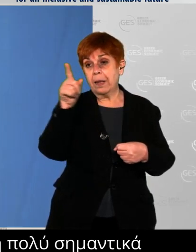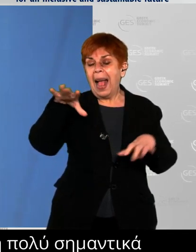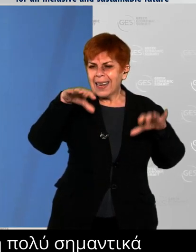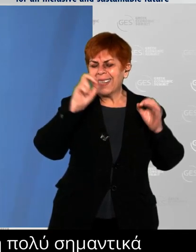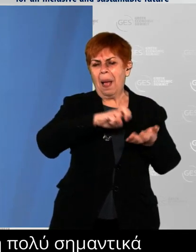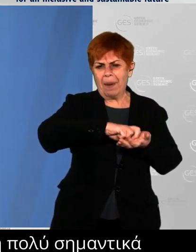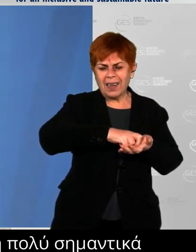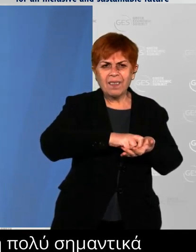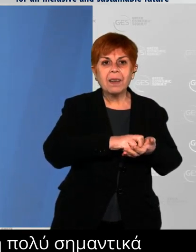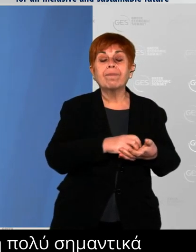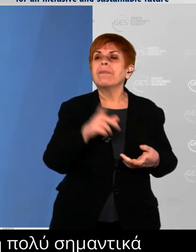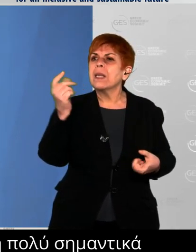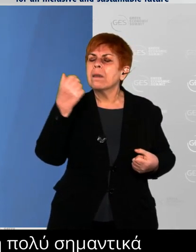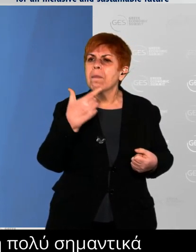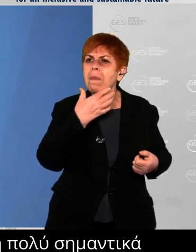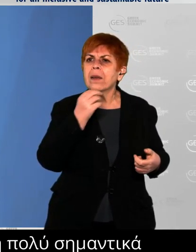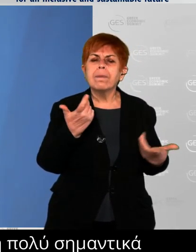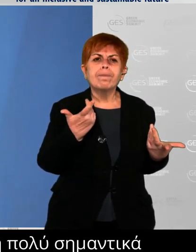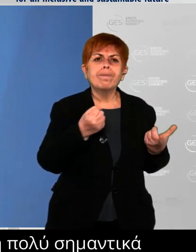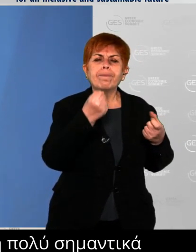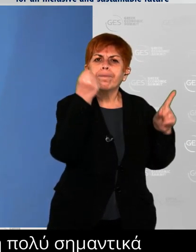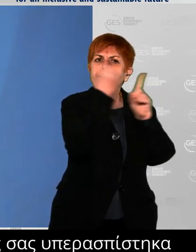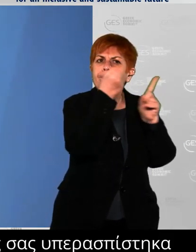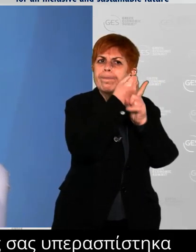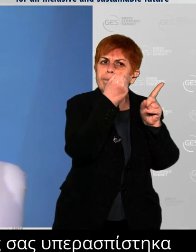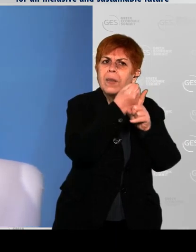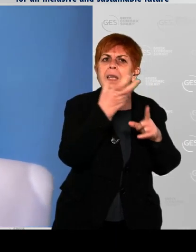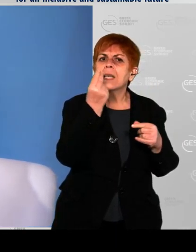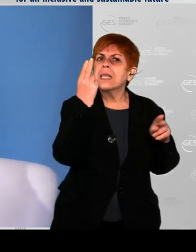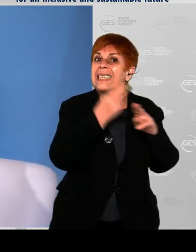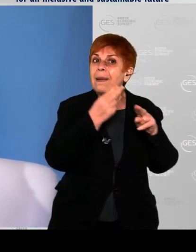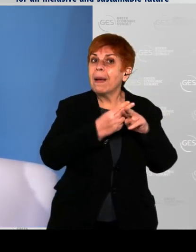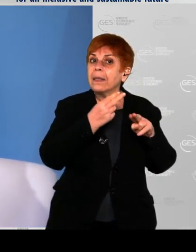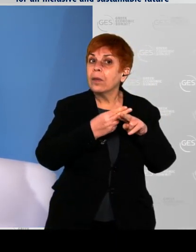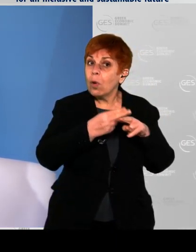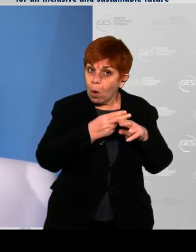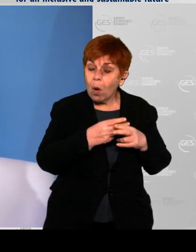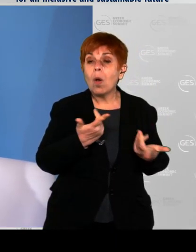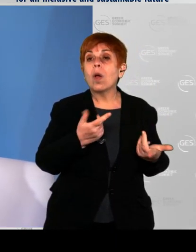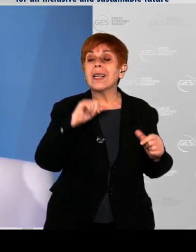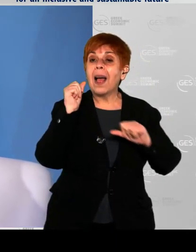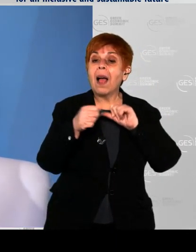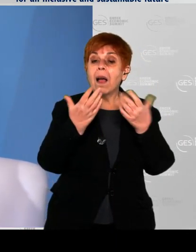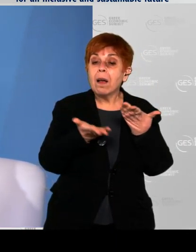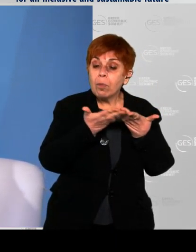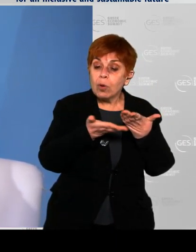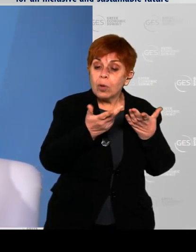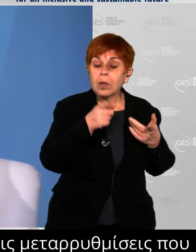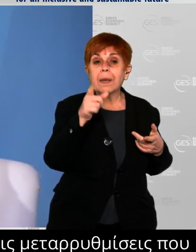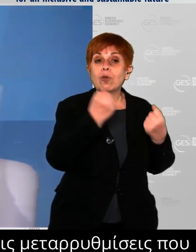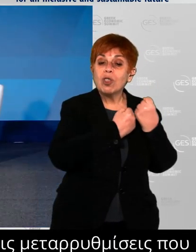communicate the reforms, wins and changes that they can place in Greece to all stakeholders in the U.S.